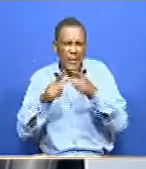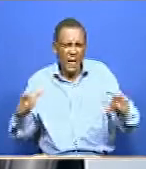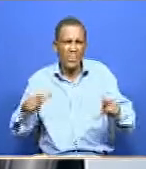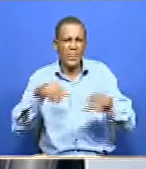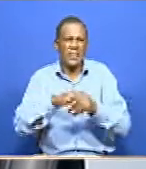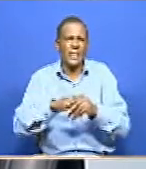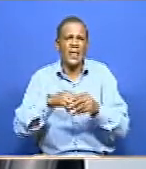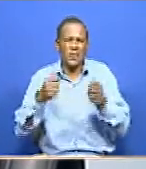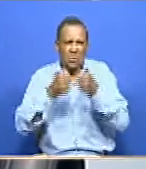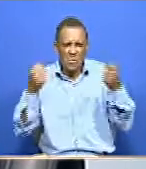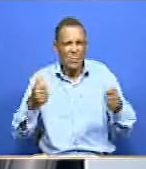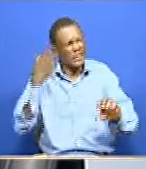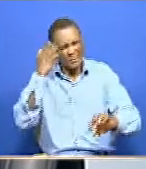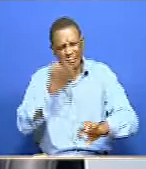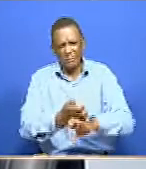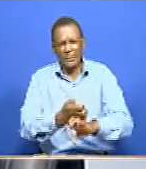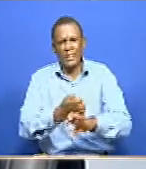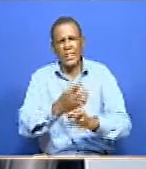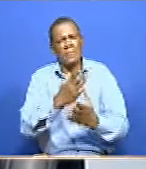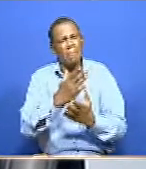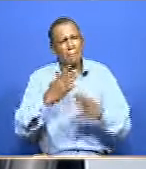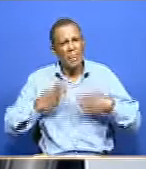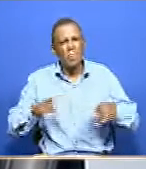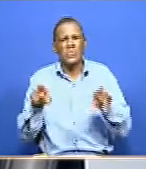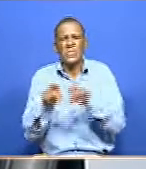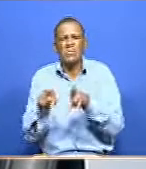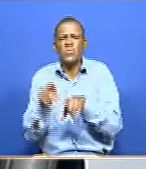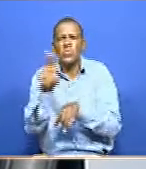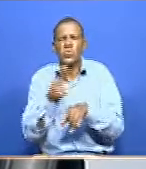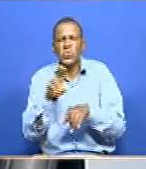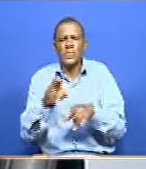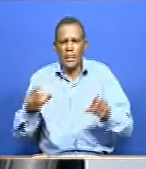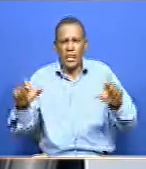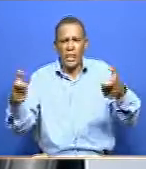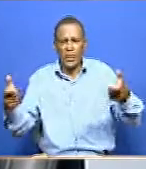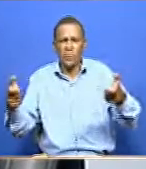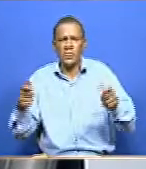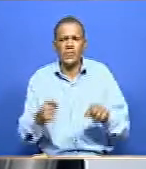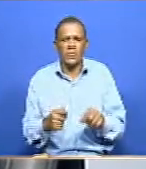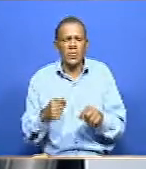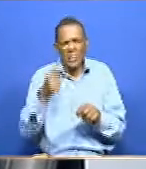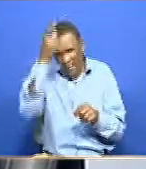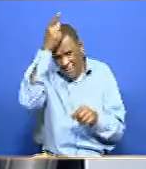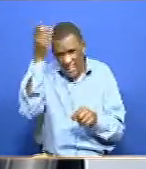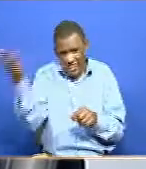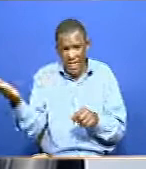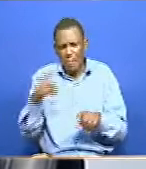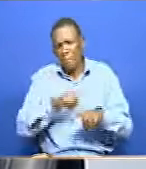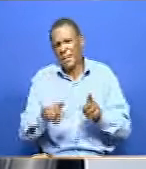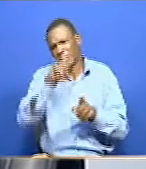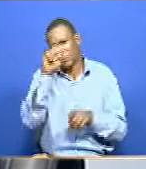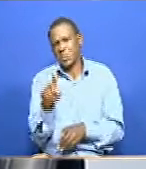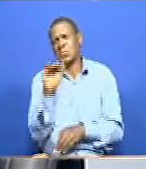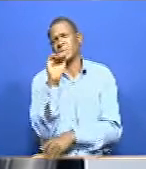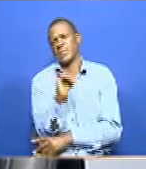is one. Again, people use local radios, which, you know, we have a lot of platforms out there in form of radio. But the question is, as deaf